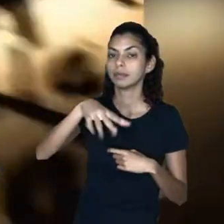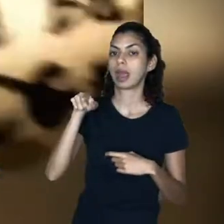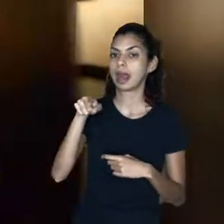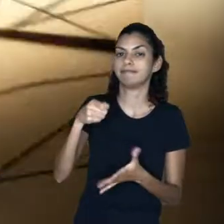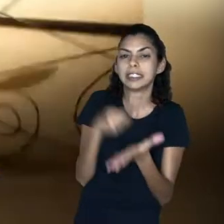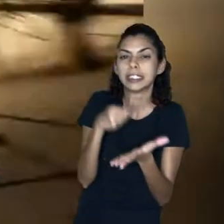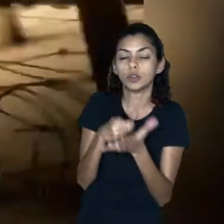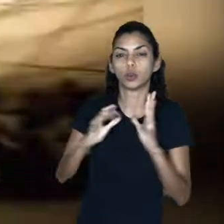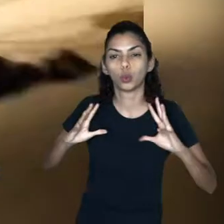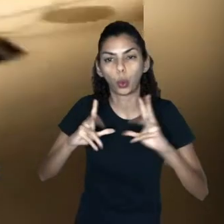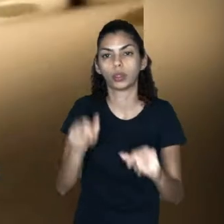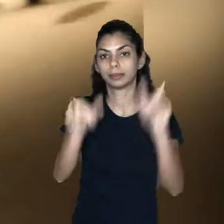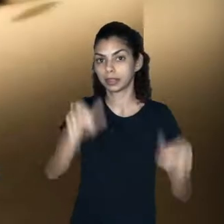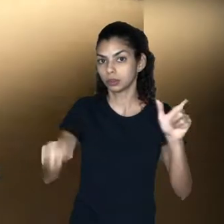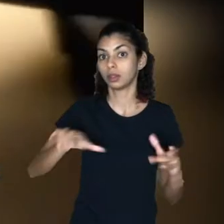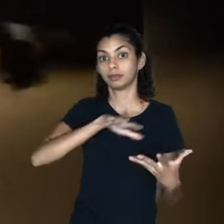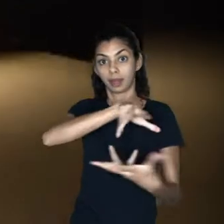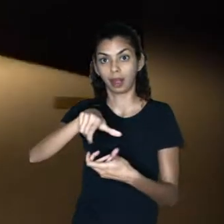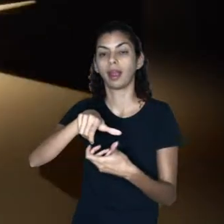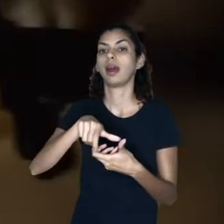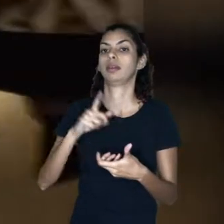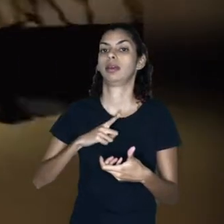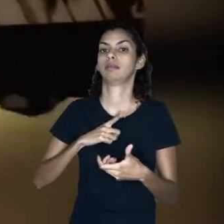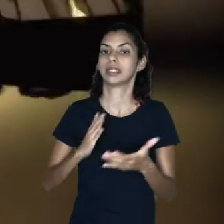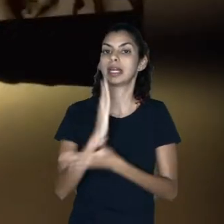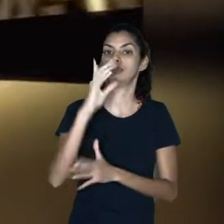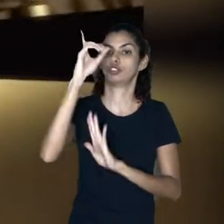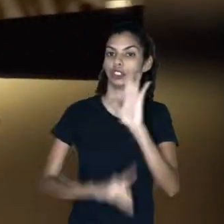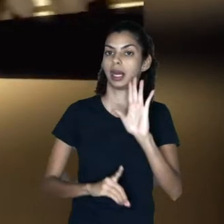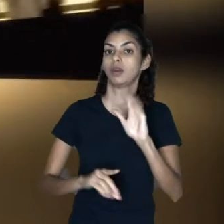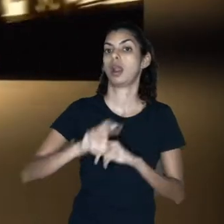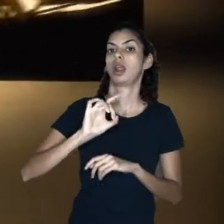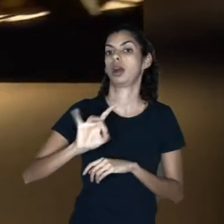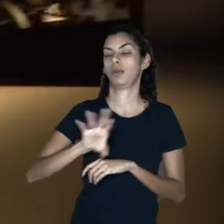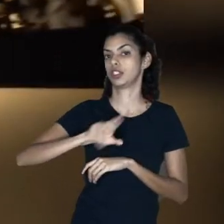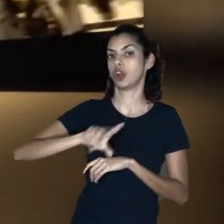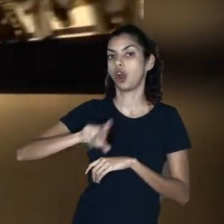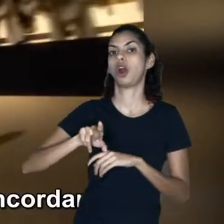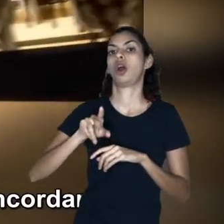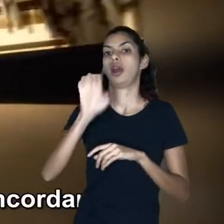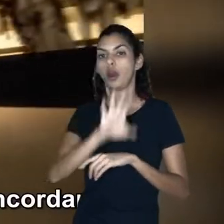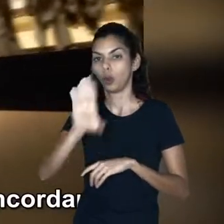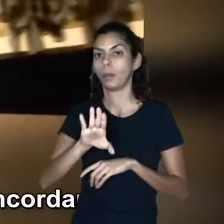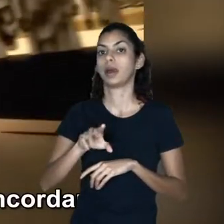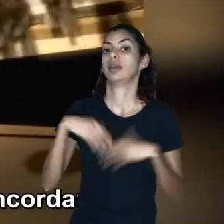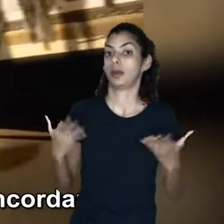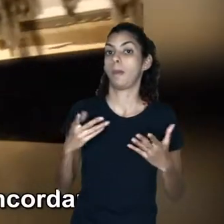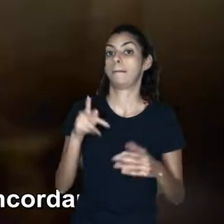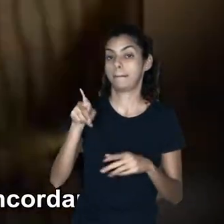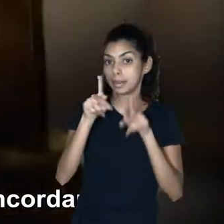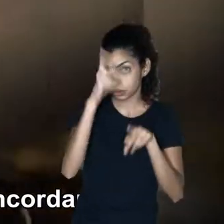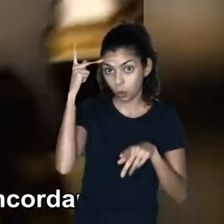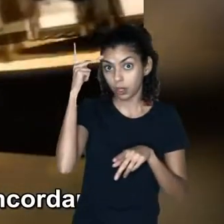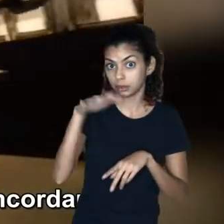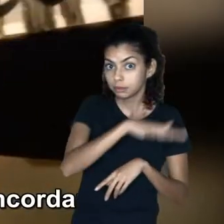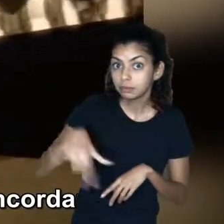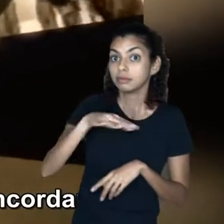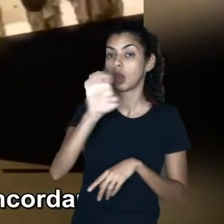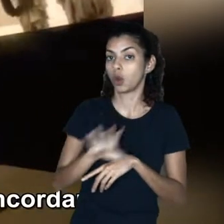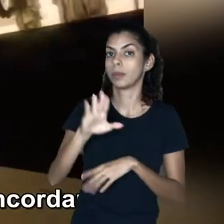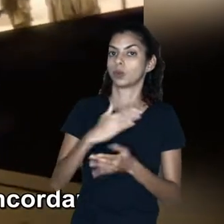he insisted that all people of Earth had rights. Not just in Europe. Eventually,